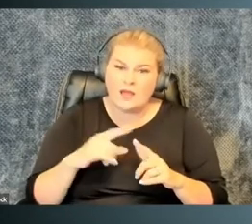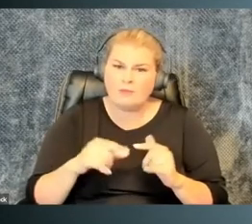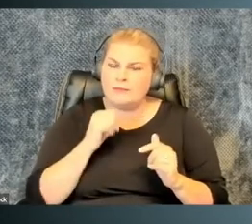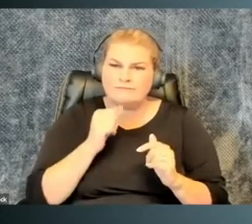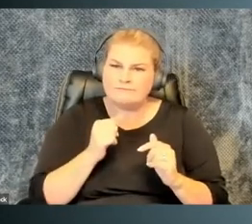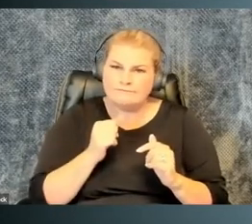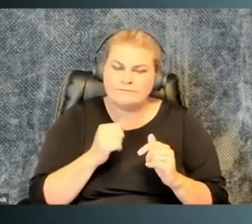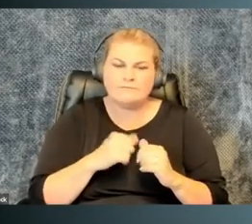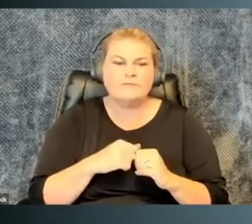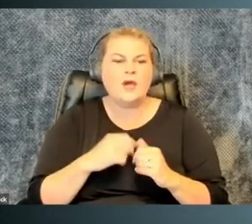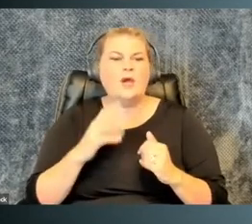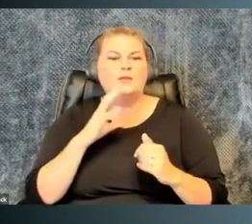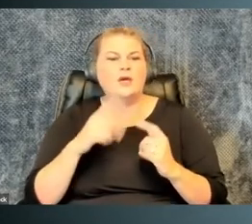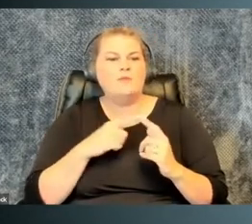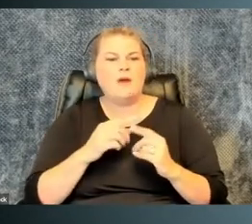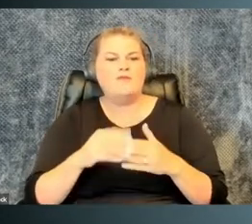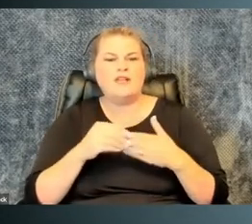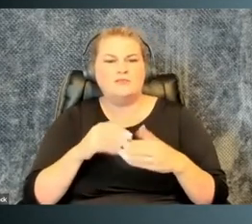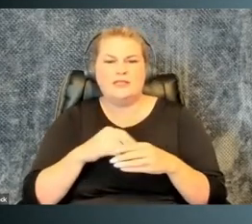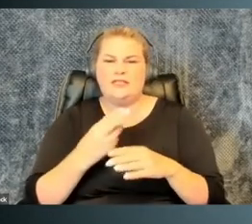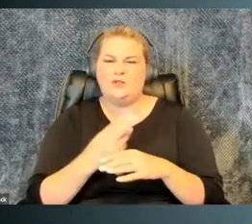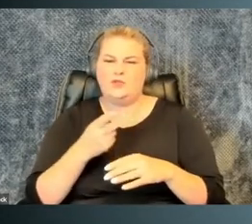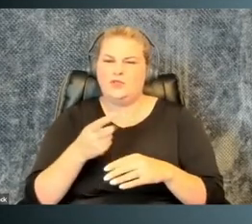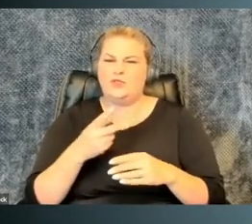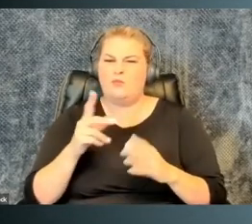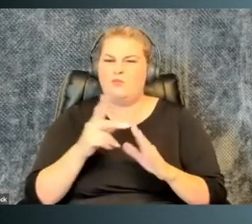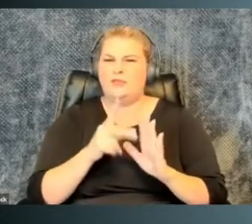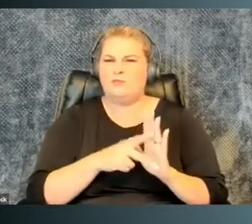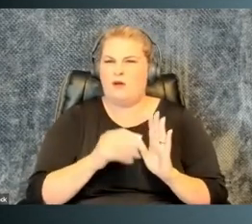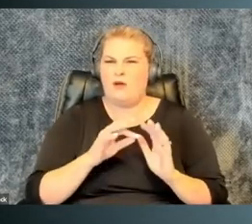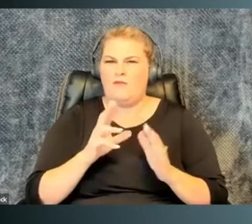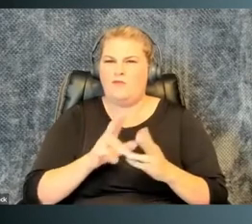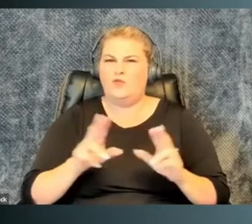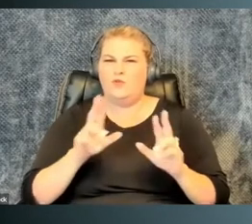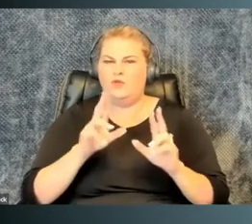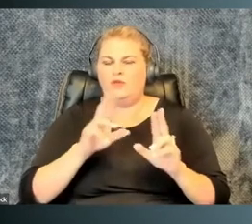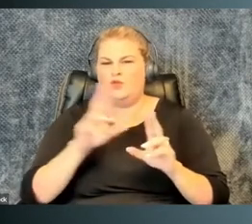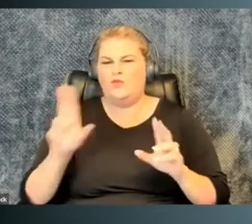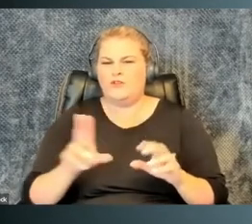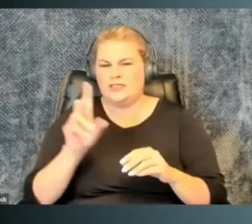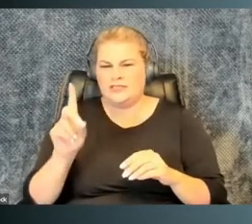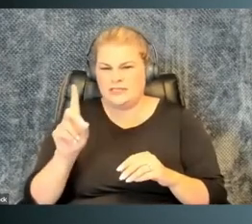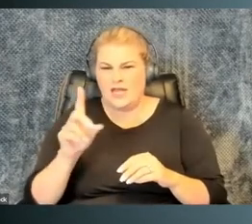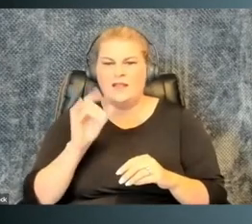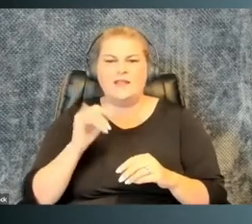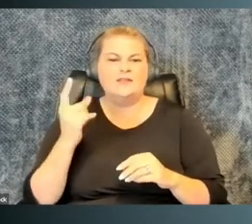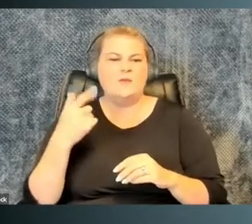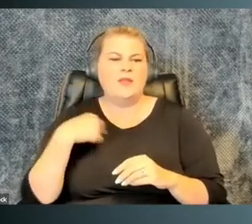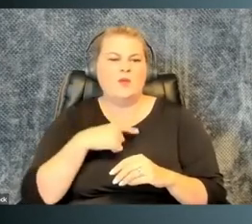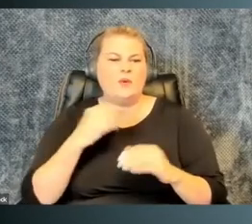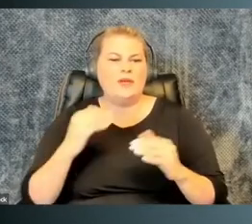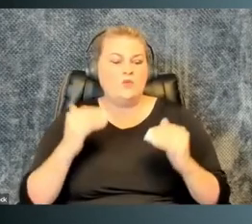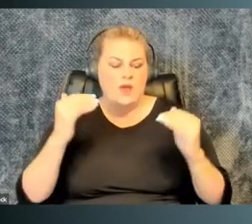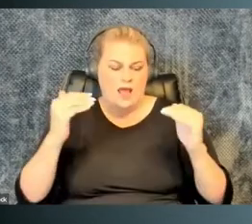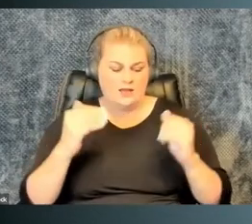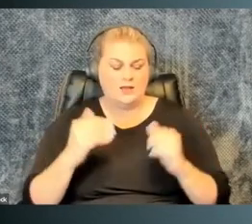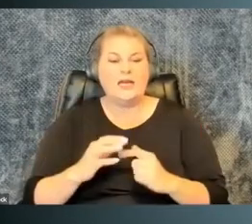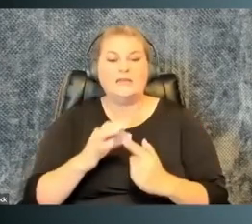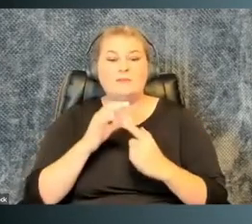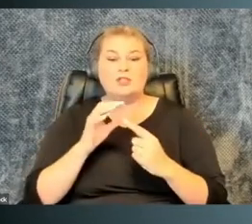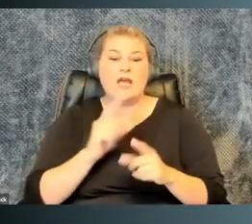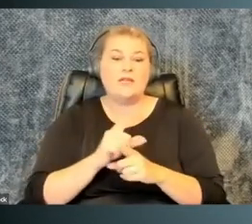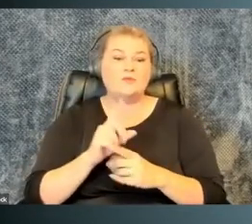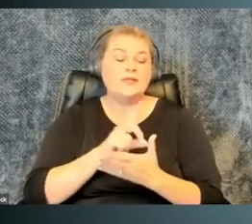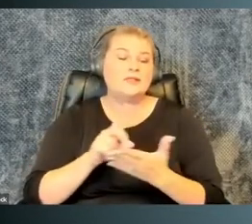about this commitment. We also have to think about flexibility and use. This is one of the principles of universal design, but it's something we need to elevate